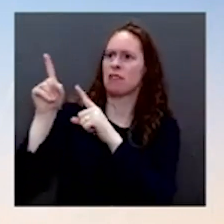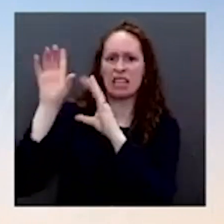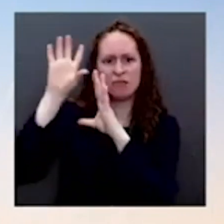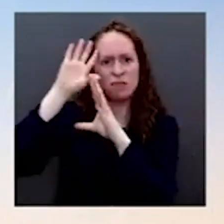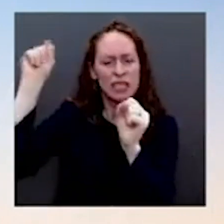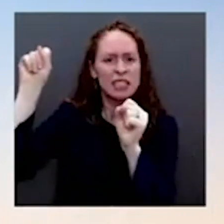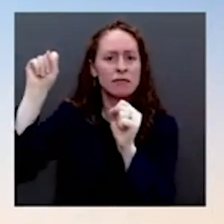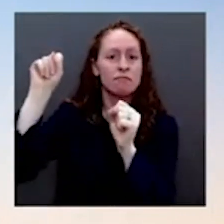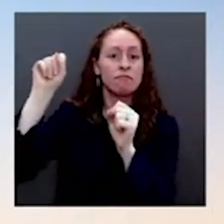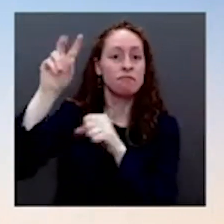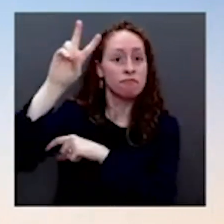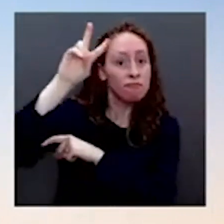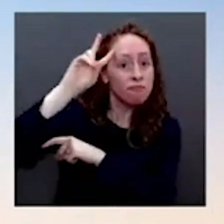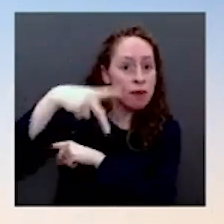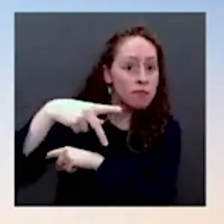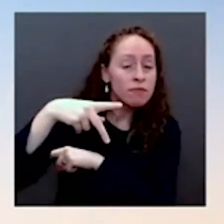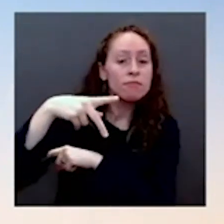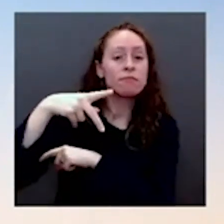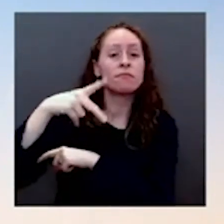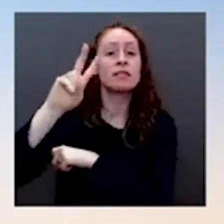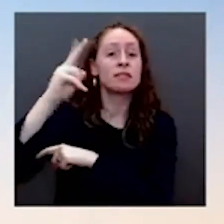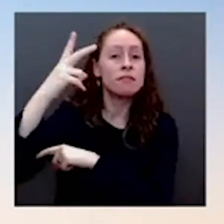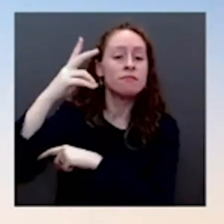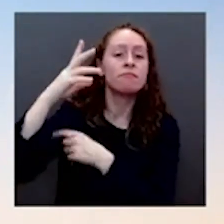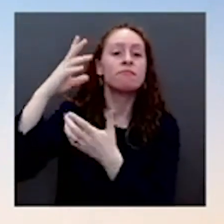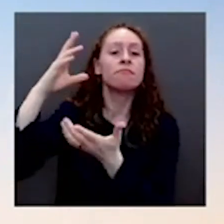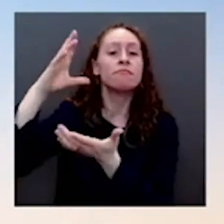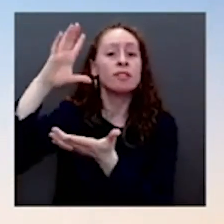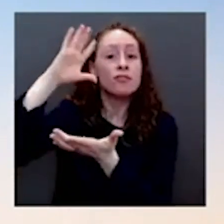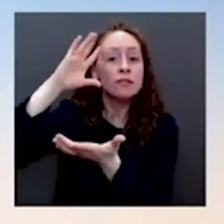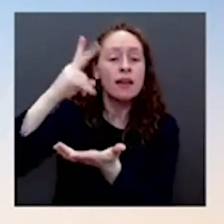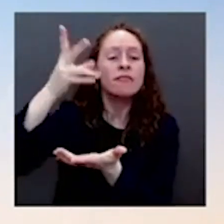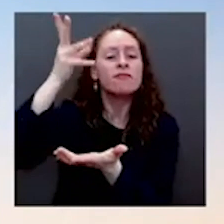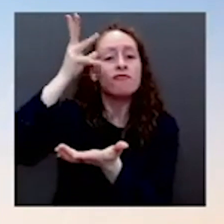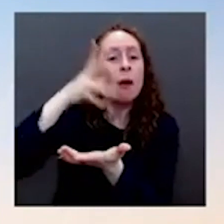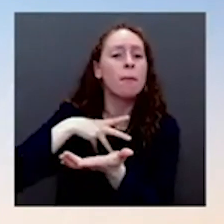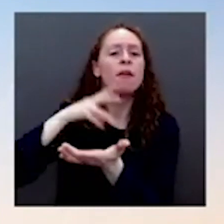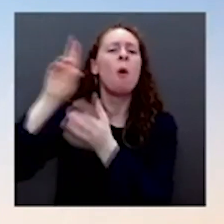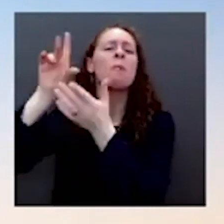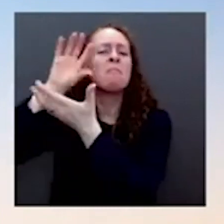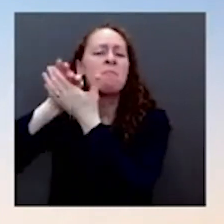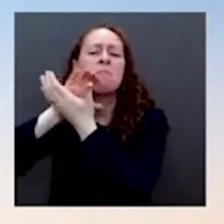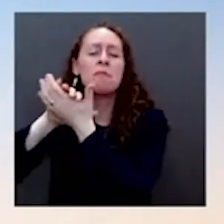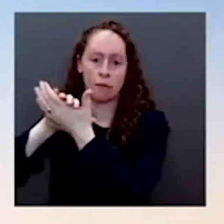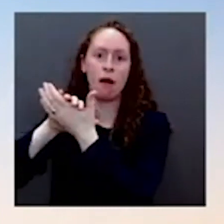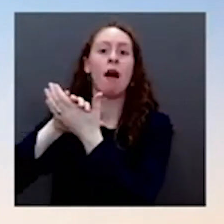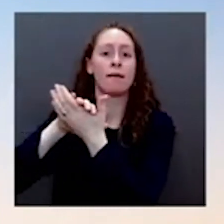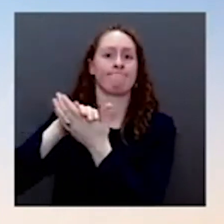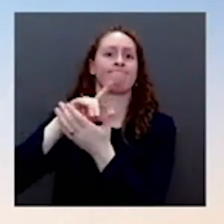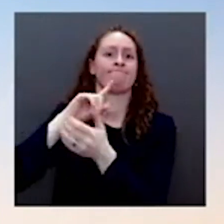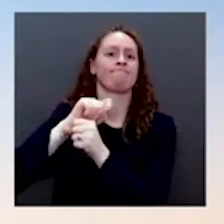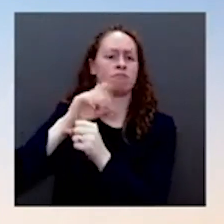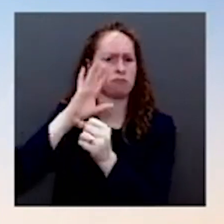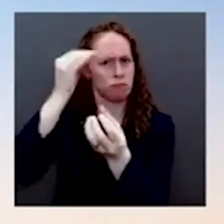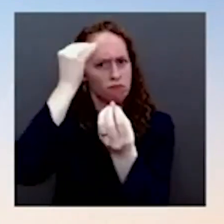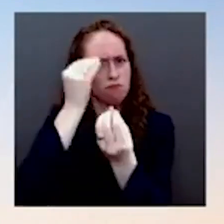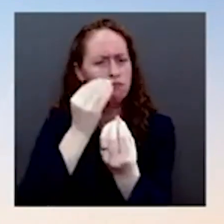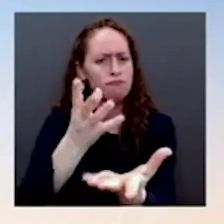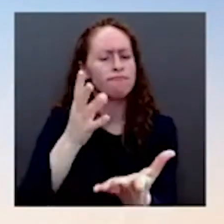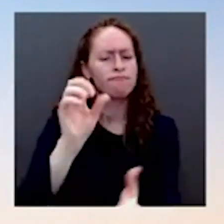instances have occurred. And I was only conveying there are breakthrough cases here. There's 2,000 people who work on the White House complex, right?